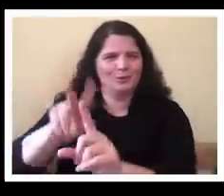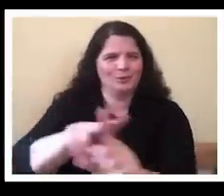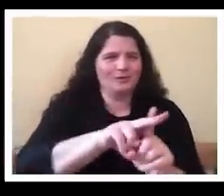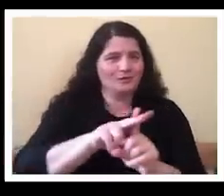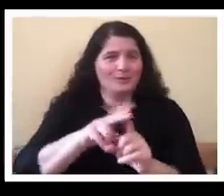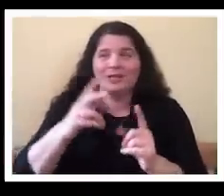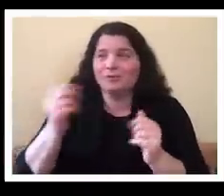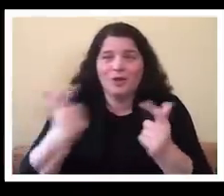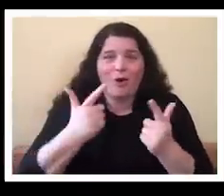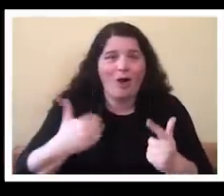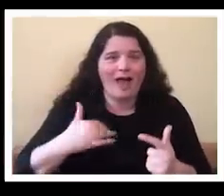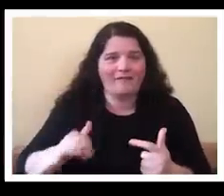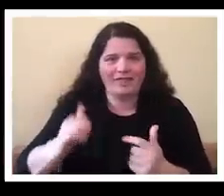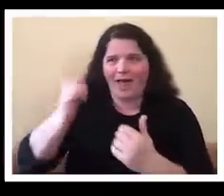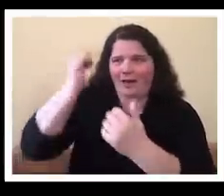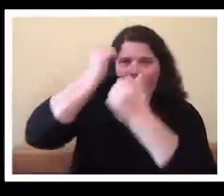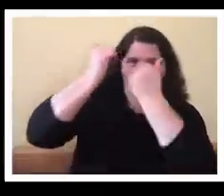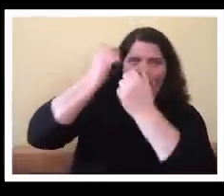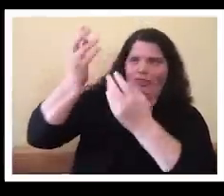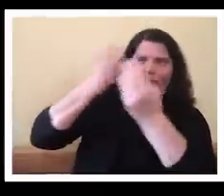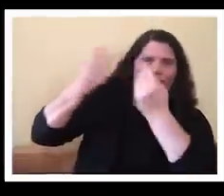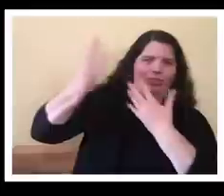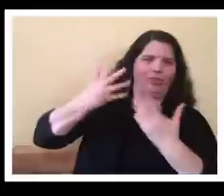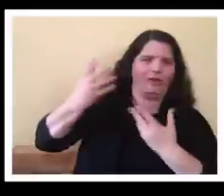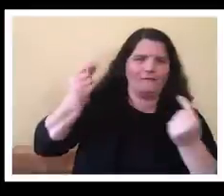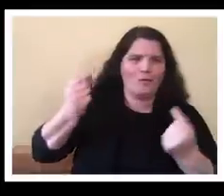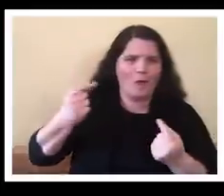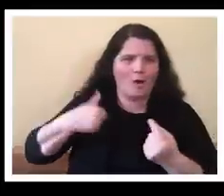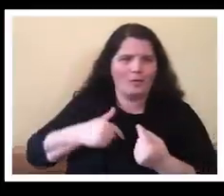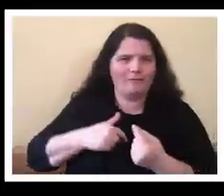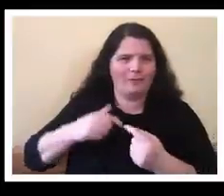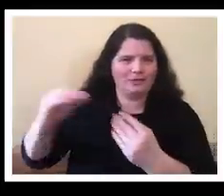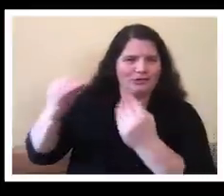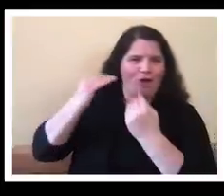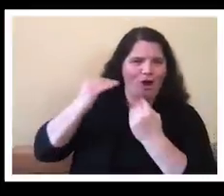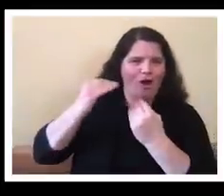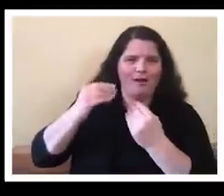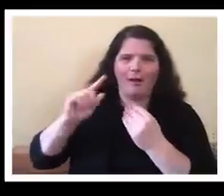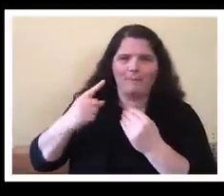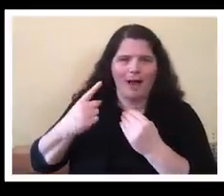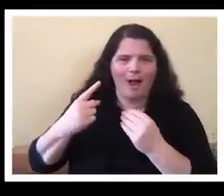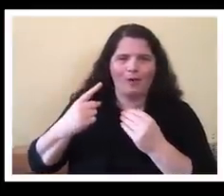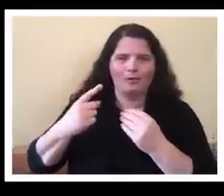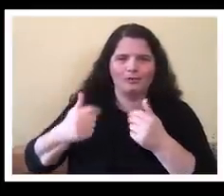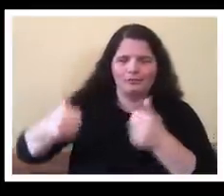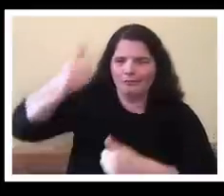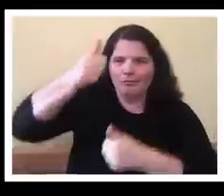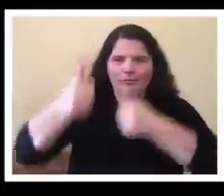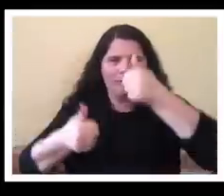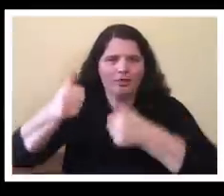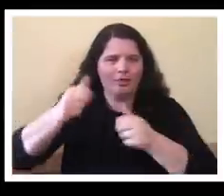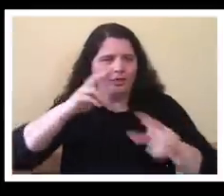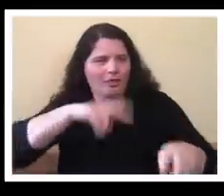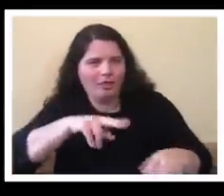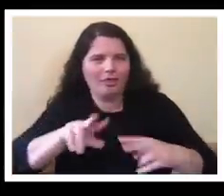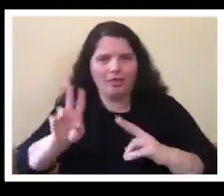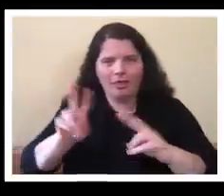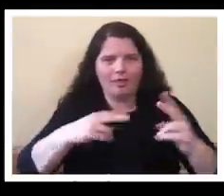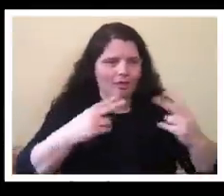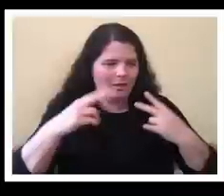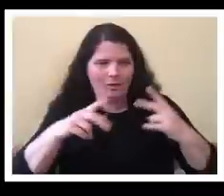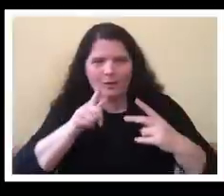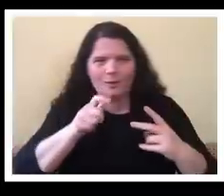heads of hierarchies and prejudices and stereotypes. And,